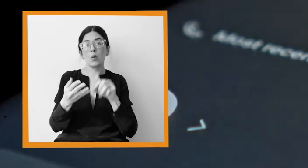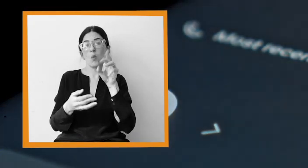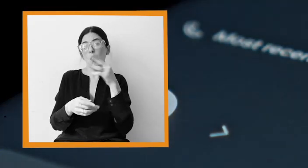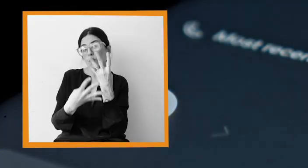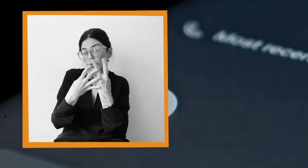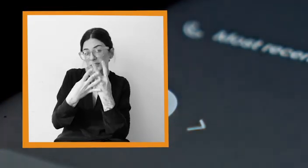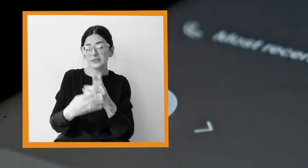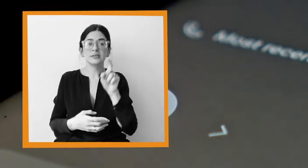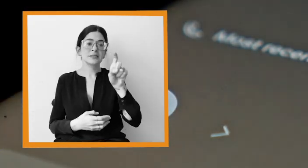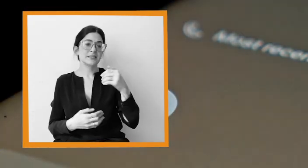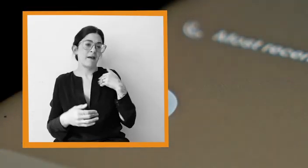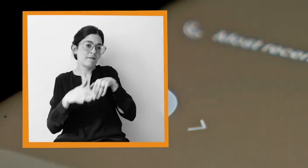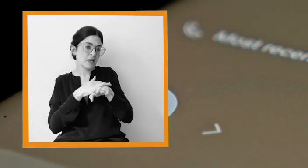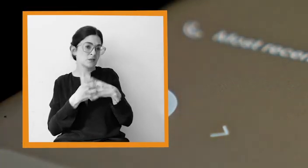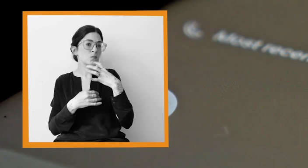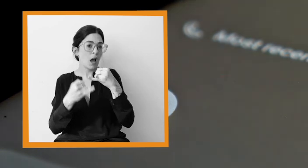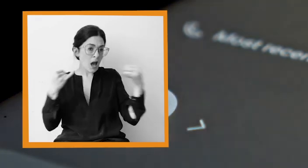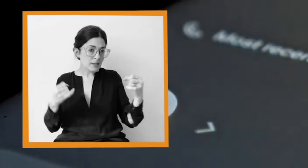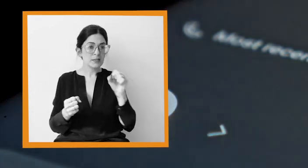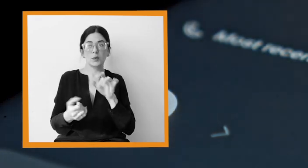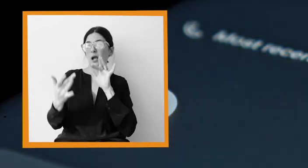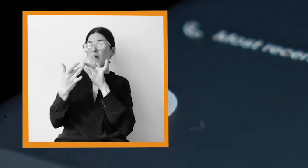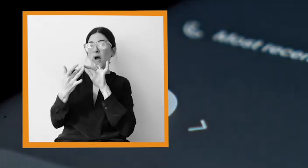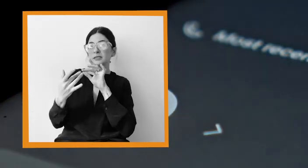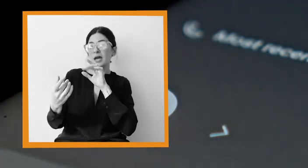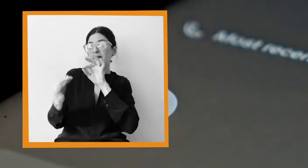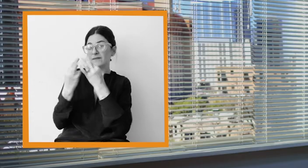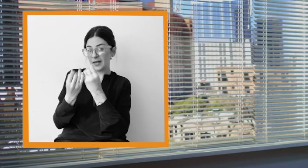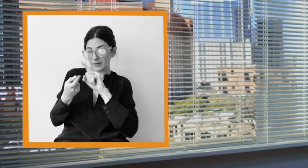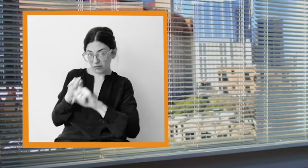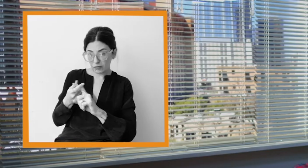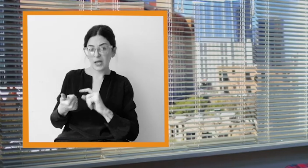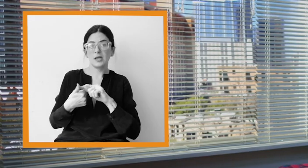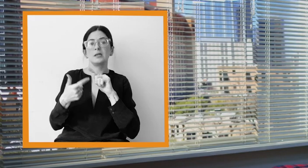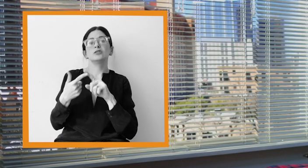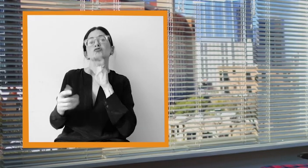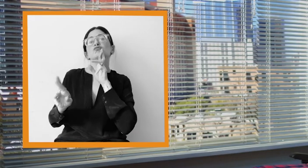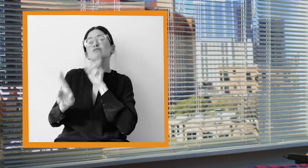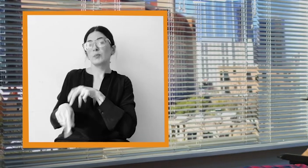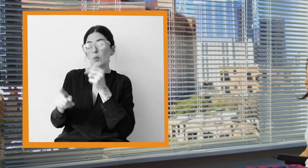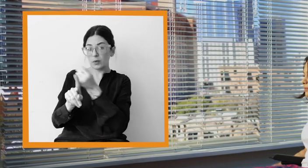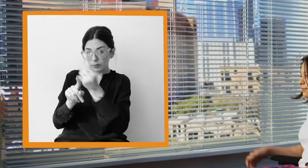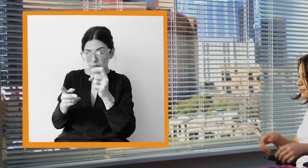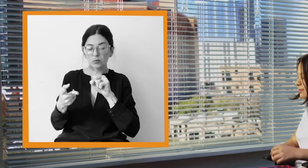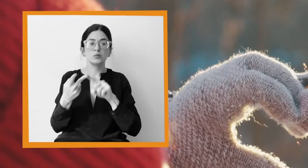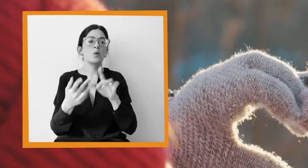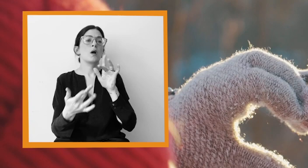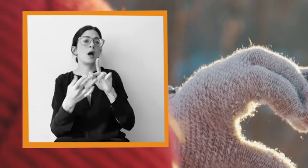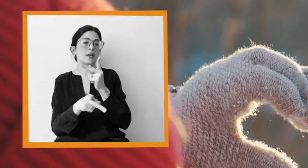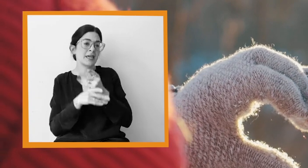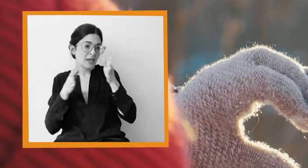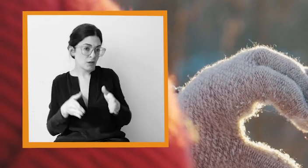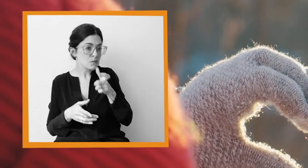can use an accessible hotline to report abuse and violence, have persons who check on them to ensure their safety and